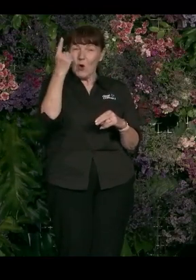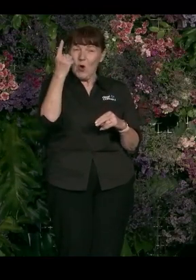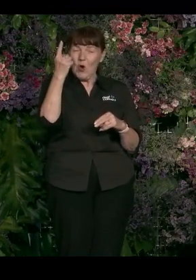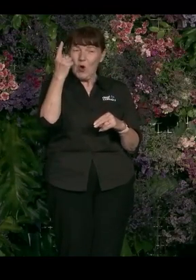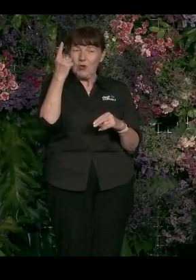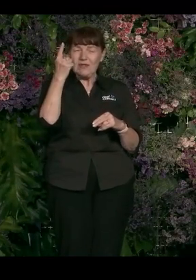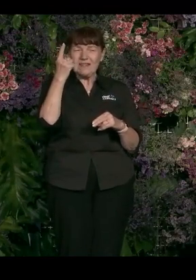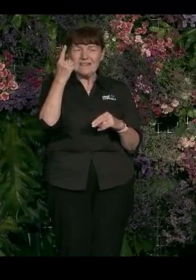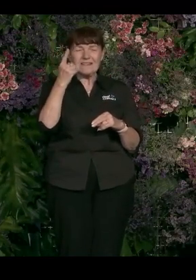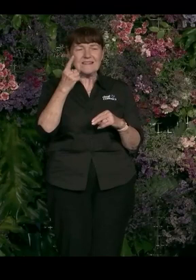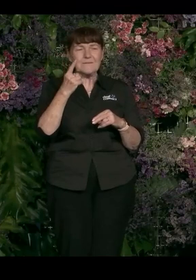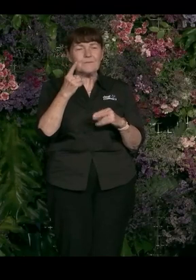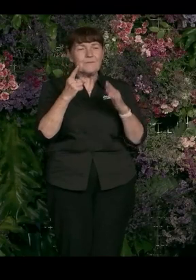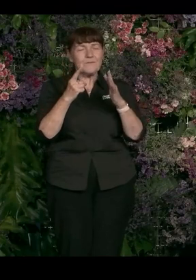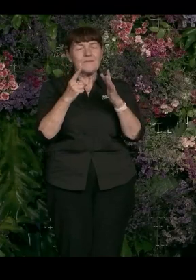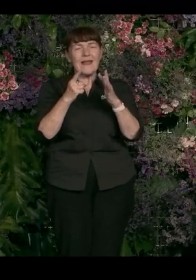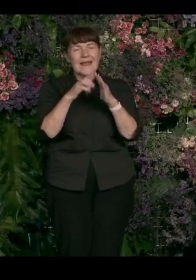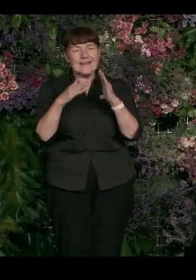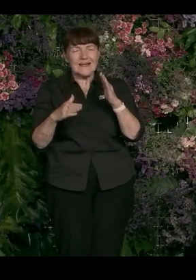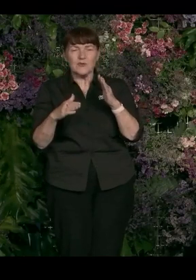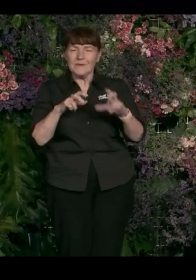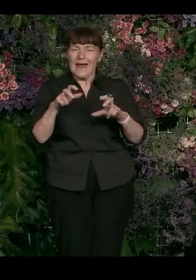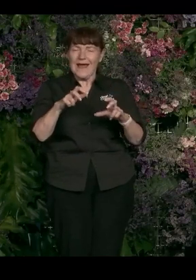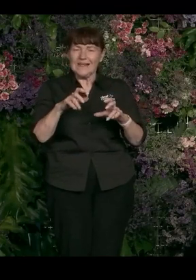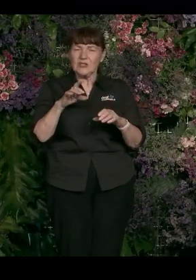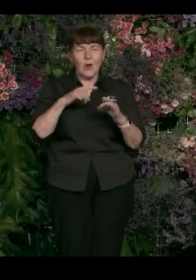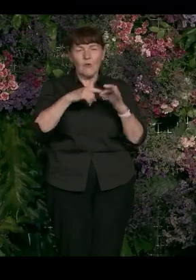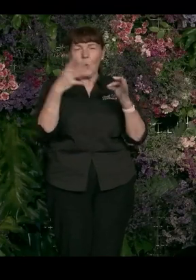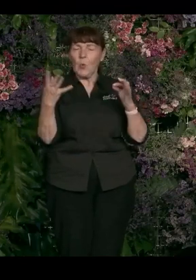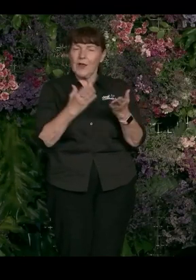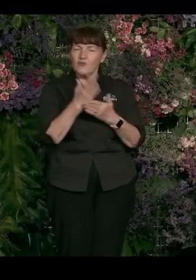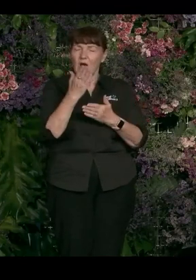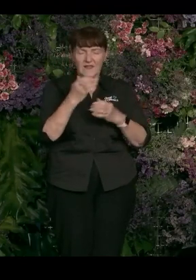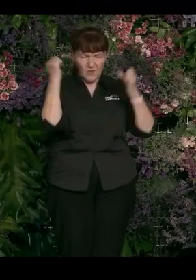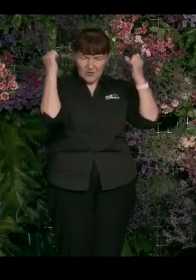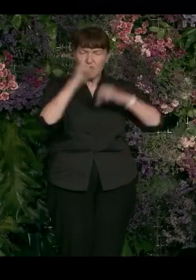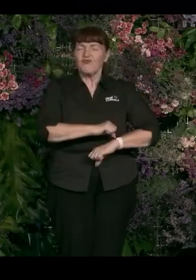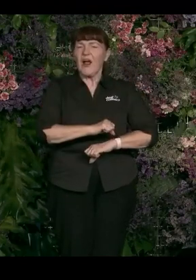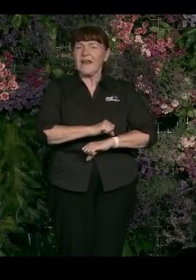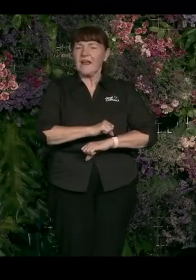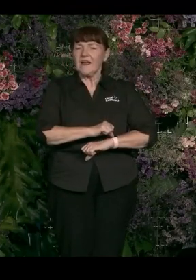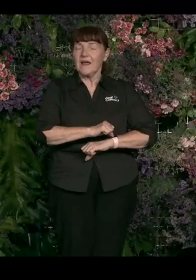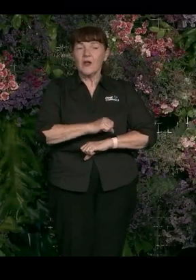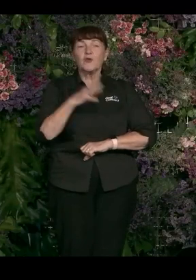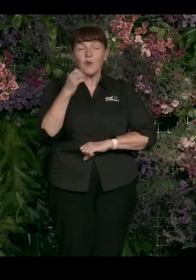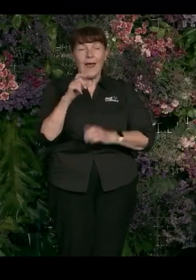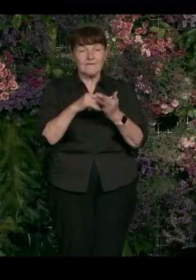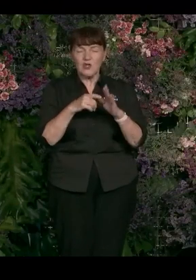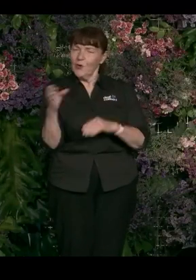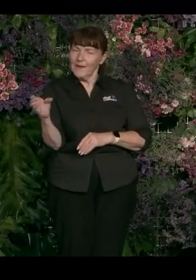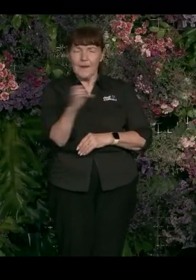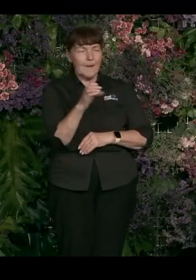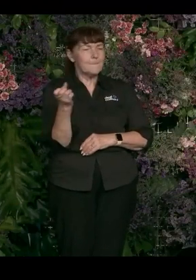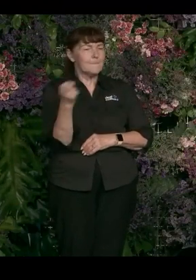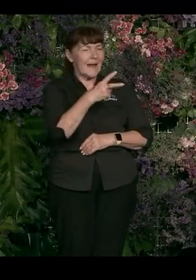action in support of queer rights when they went on strike to get Jeremy reinstated back